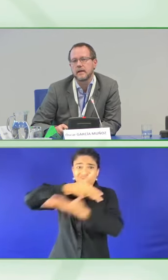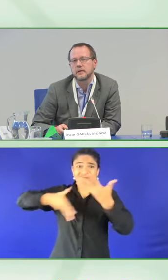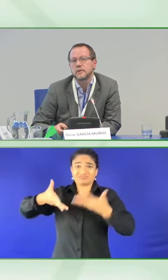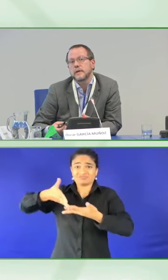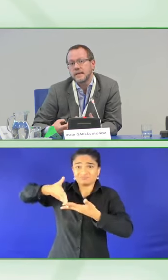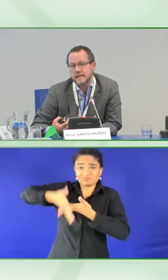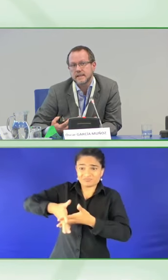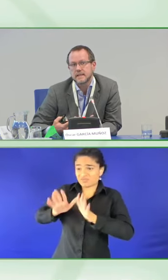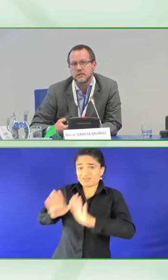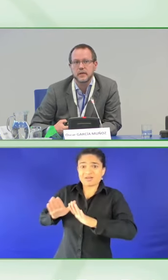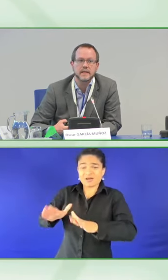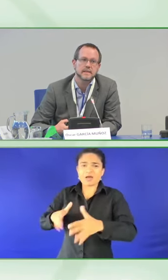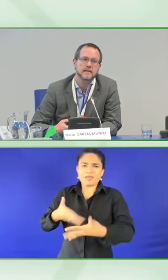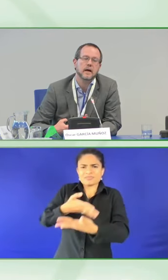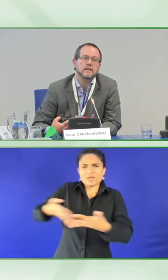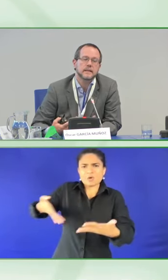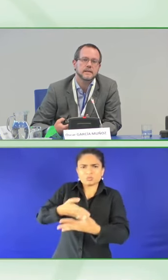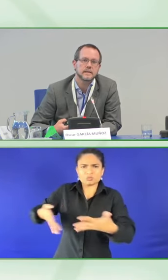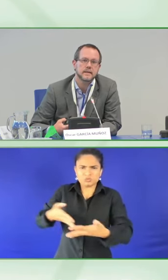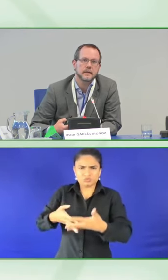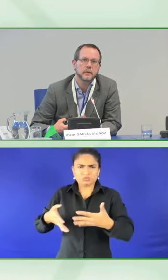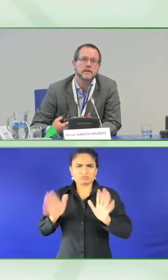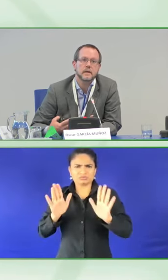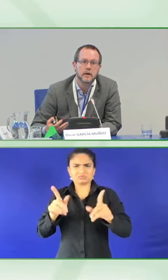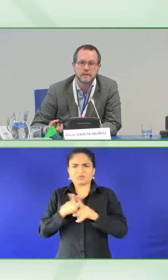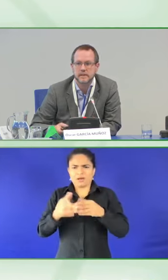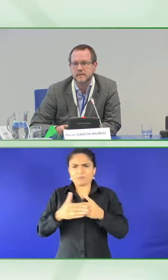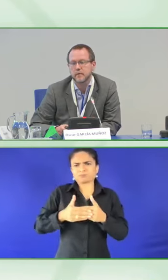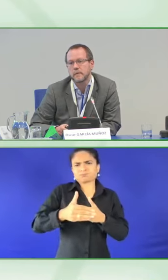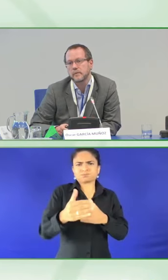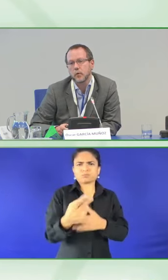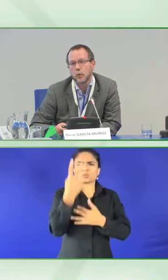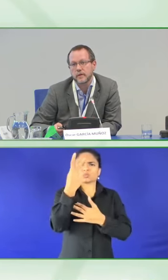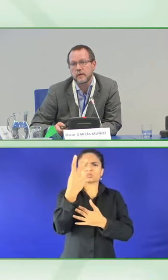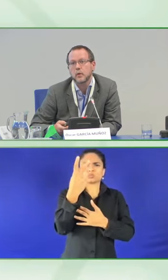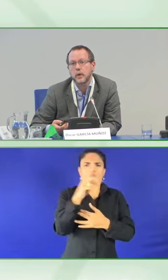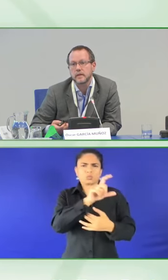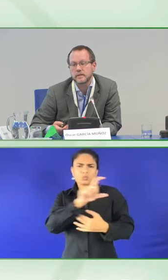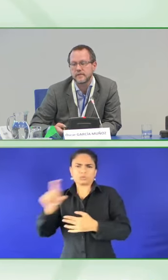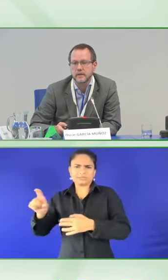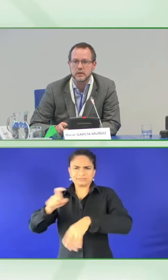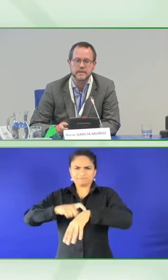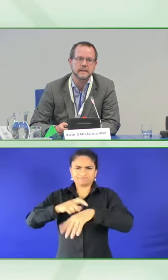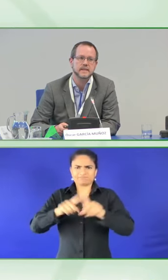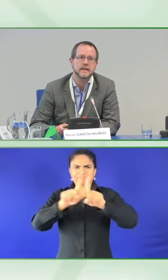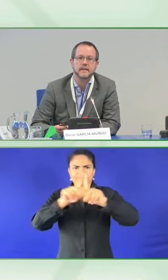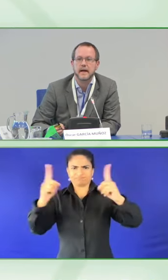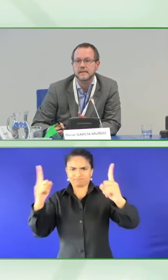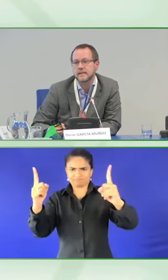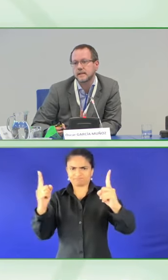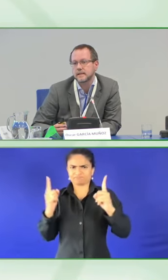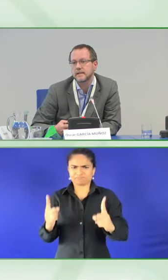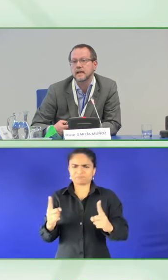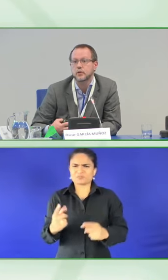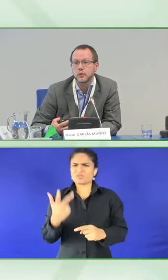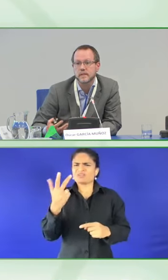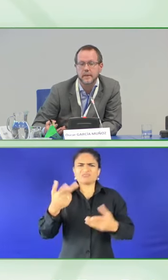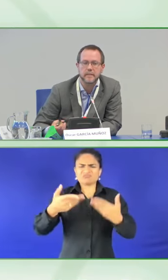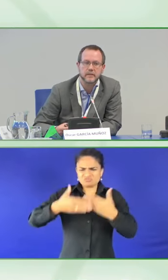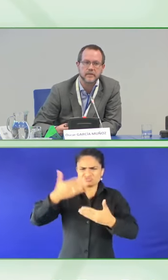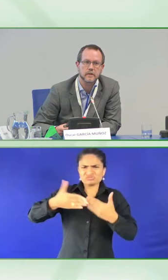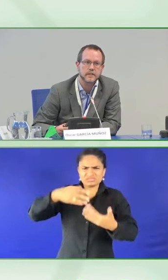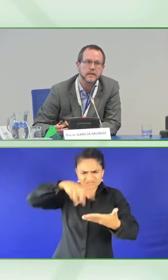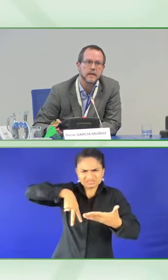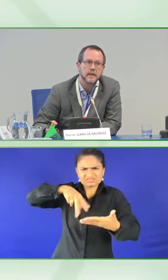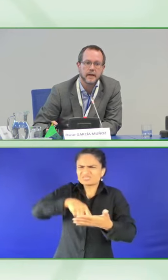to ease, to ease contents, written contents for people with reading difficulties. It has a two